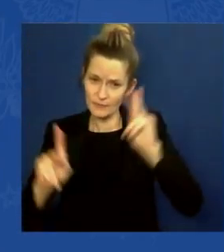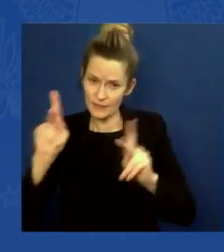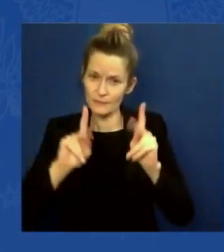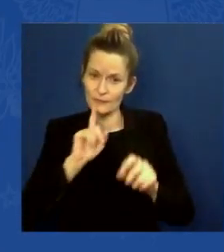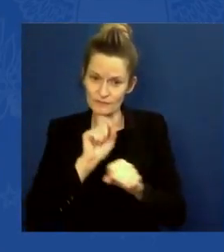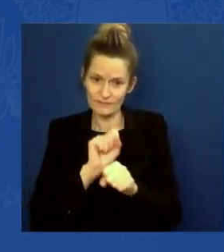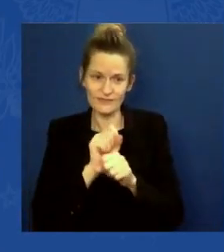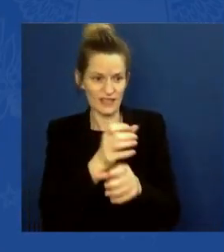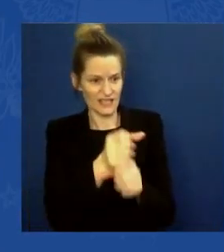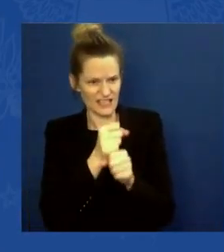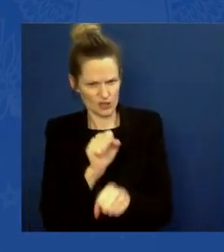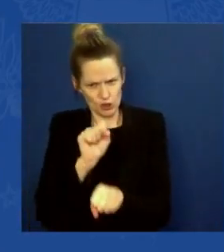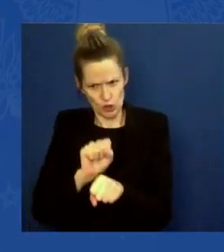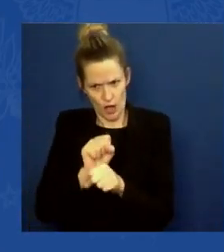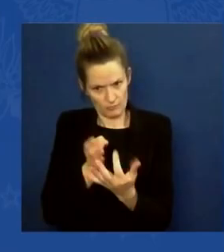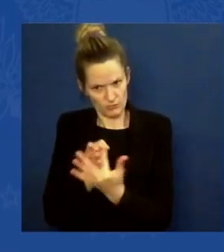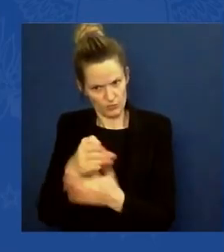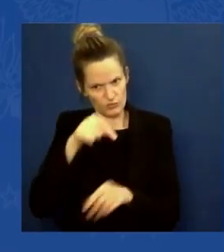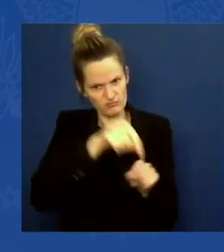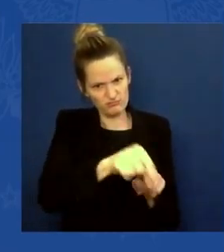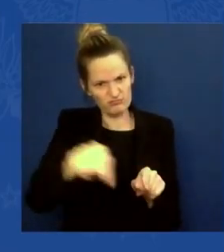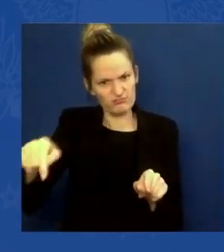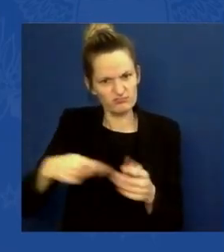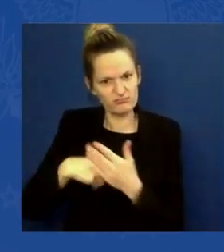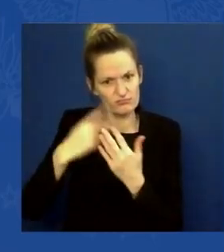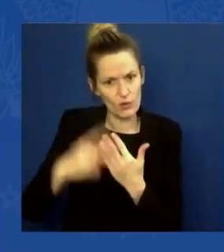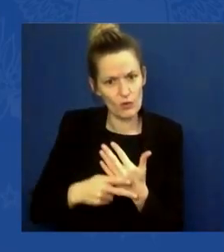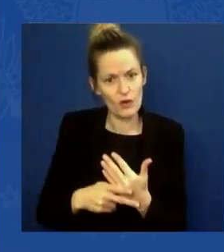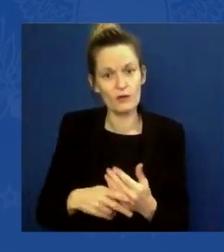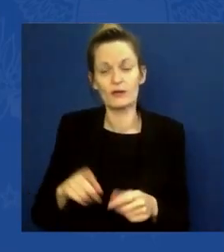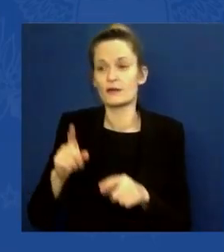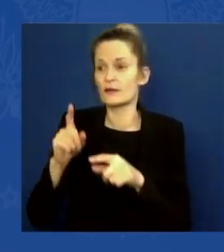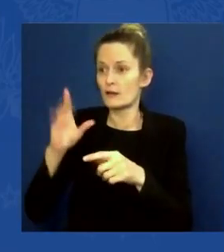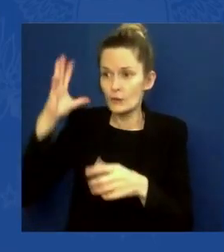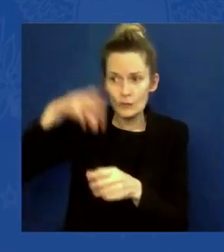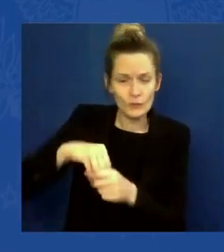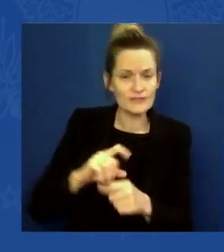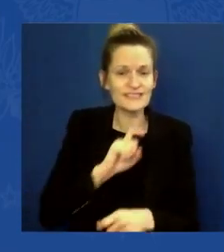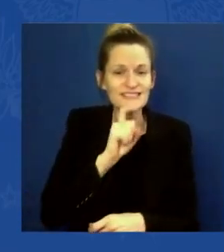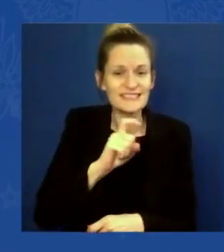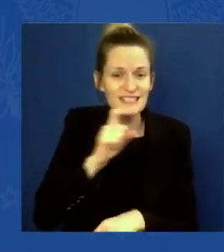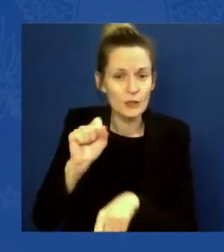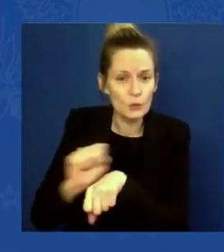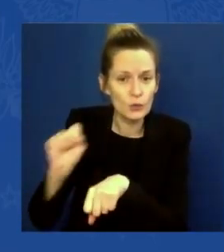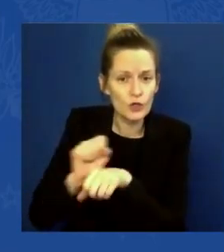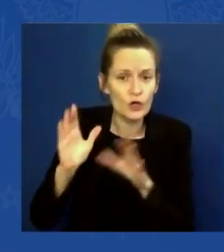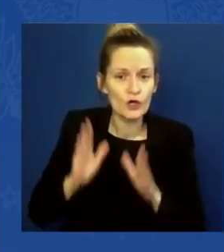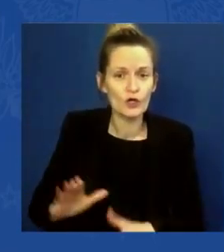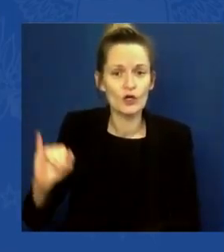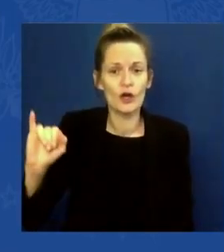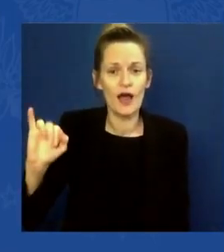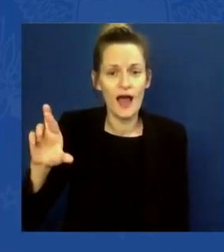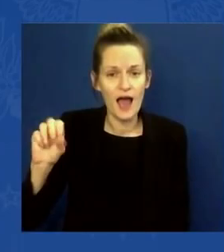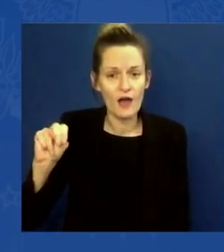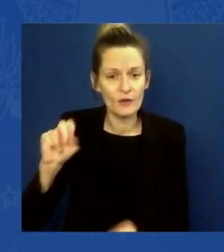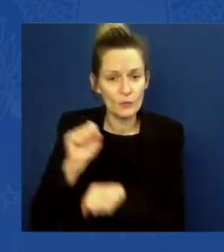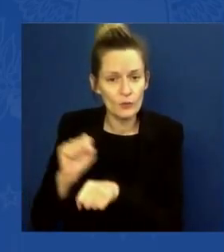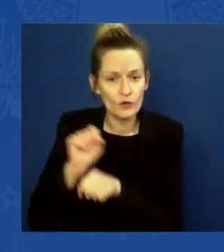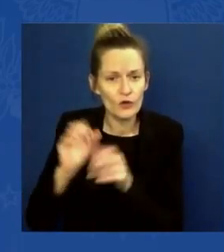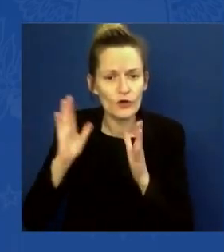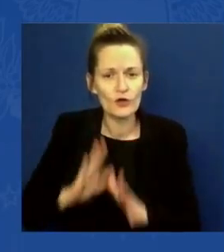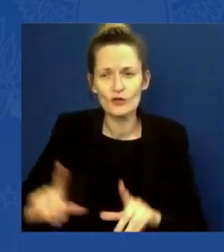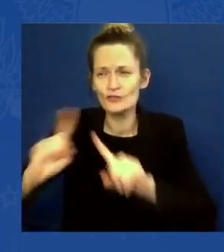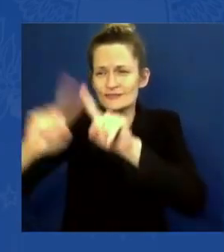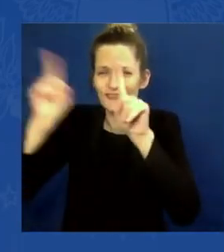electrical workers, steel workers, modernizing roads, bridges, water systems, broadband systems, making high-speed internet available to 85